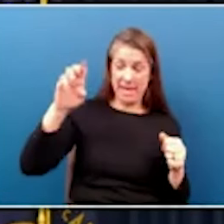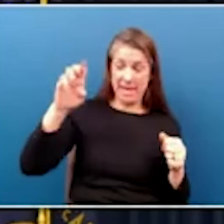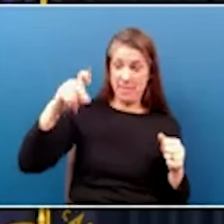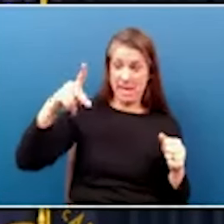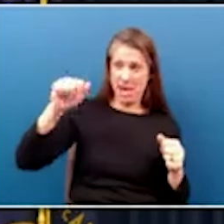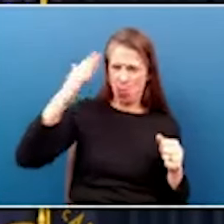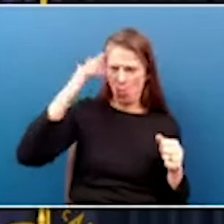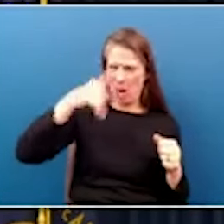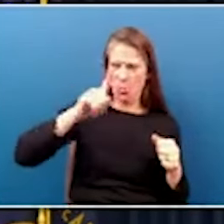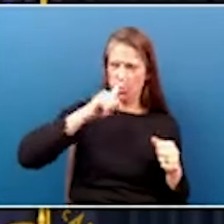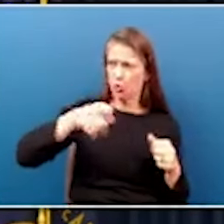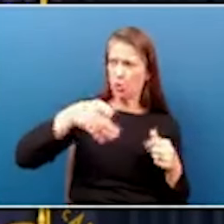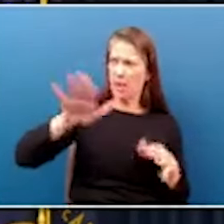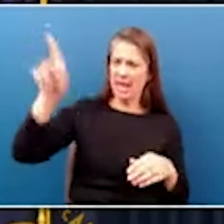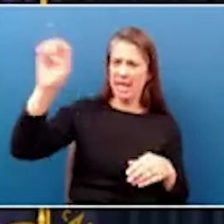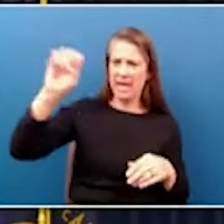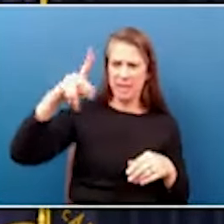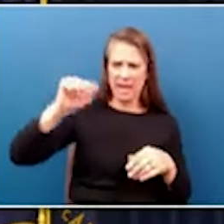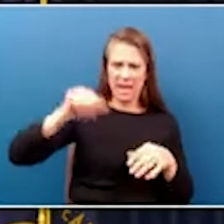in charge?